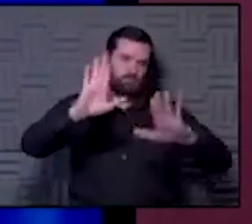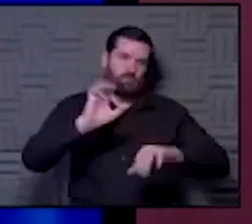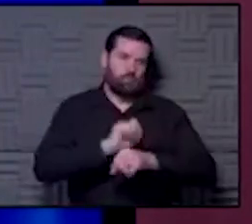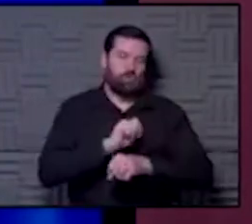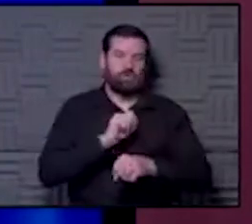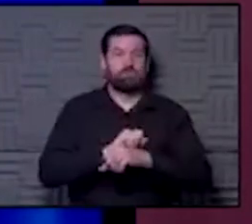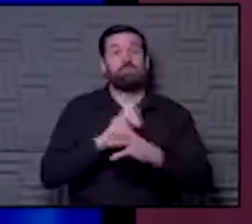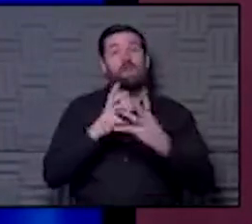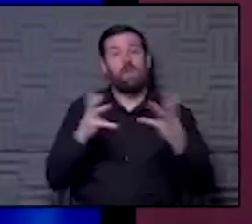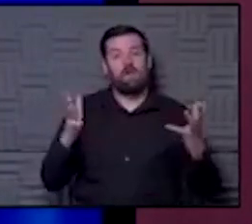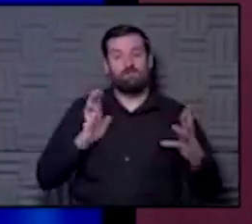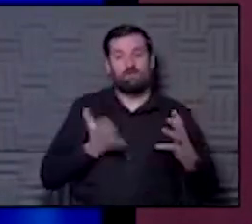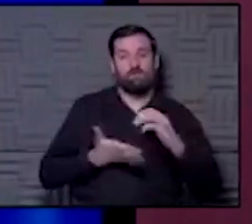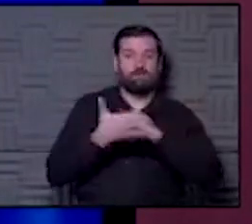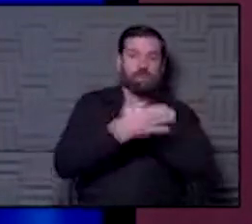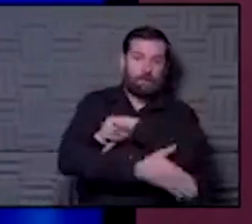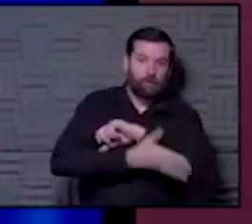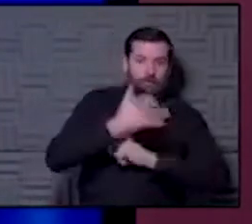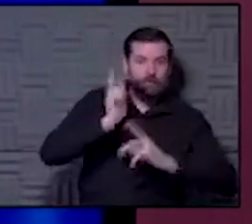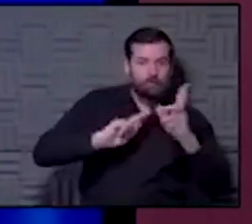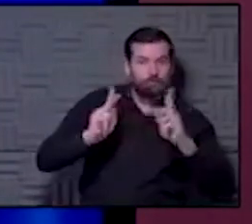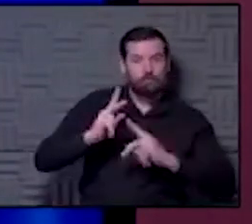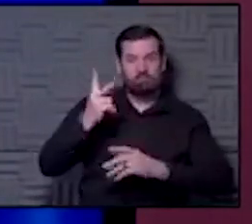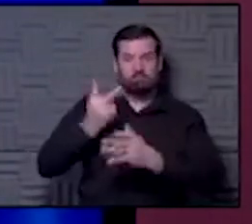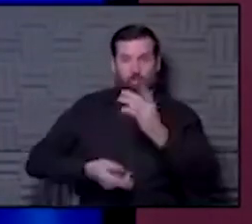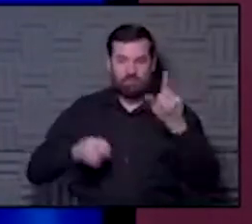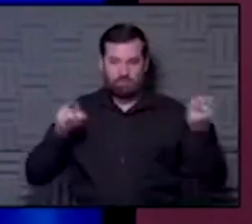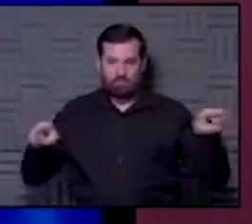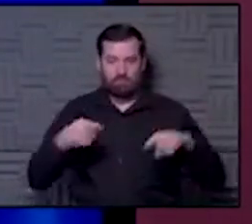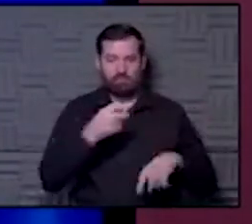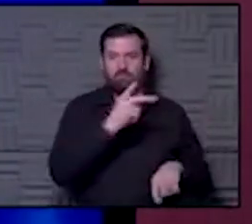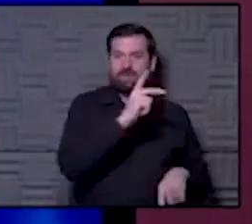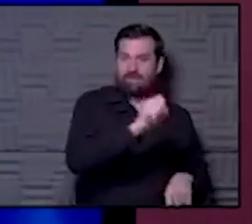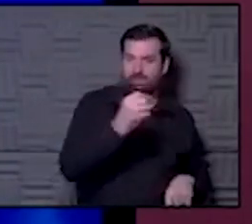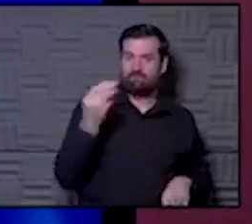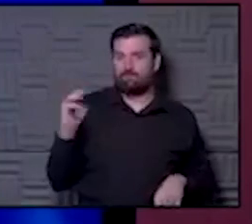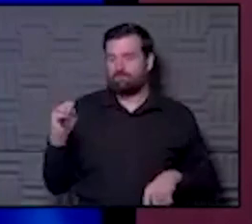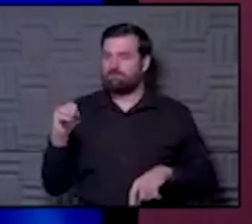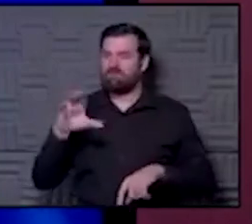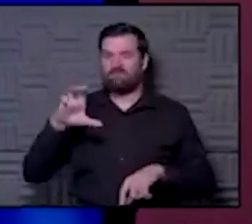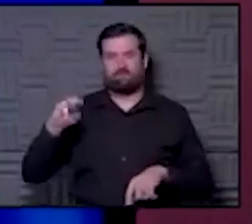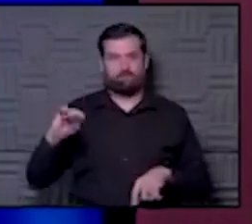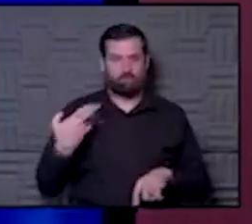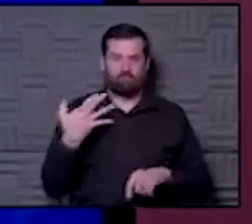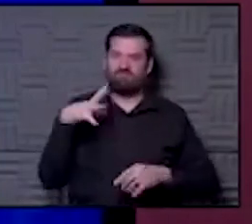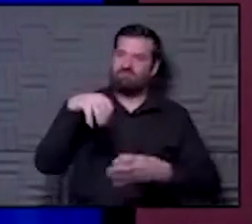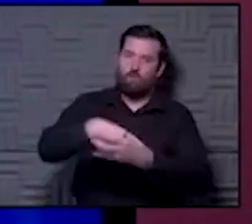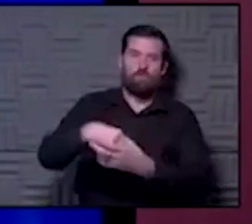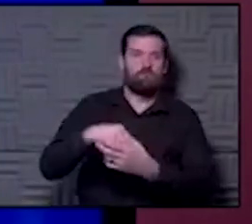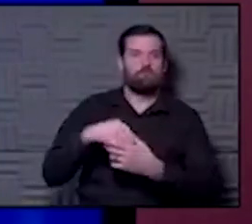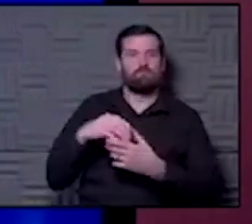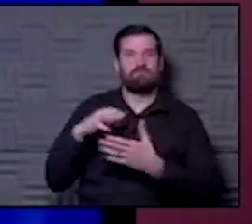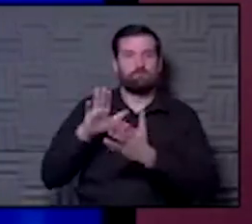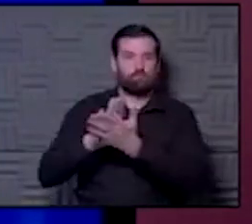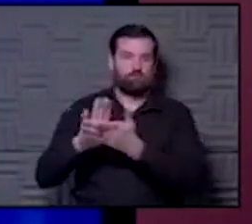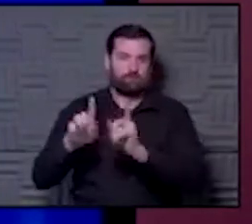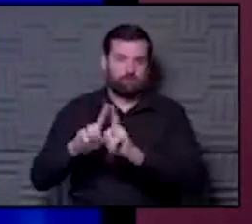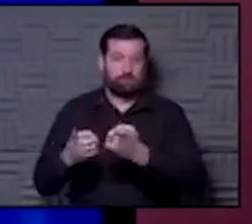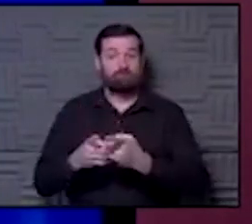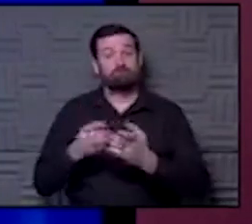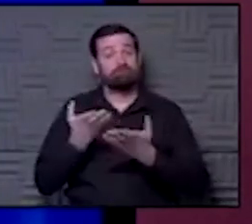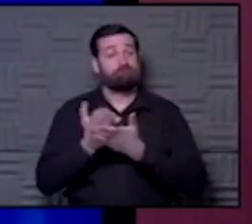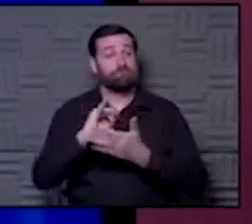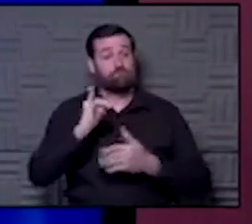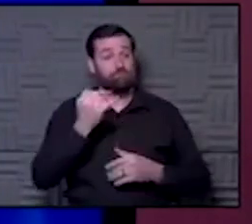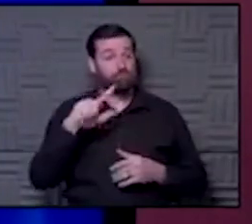we hear from a lot of our county folks in both sides of the state line. We know children have been intimately involved with a lot of the school districts. So thanks so much for doing that great work. All right,